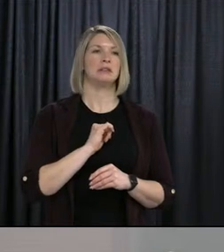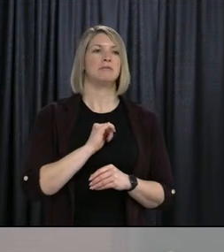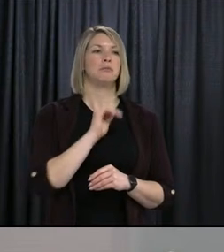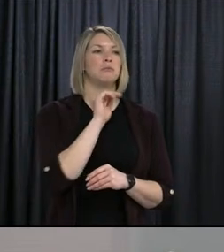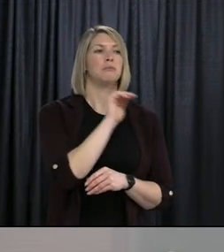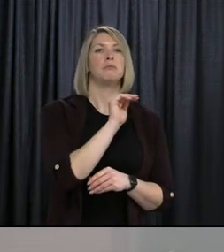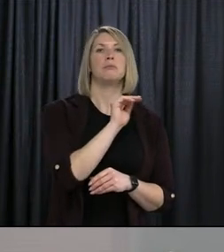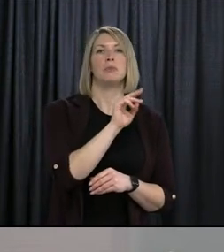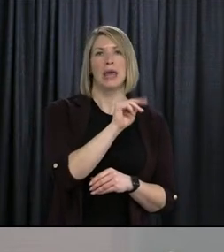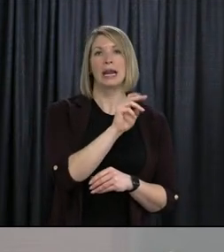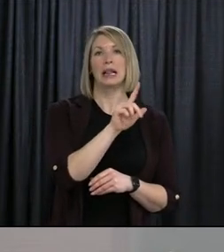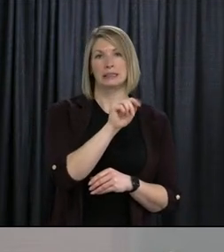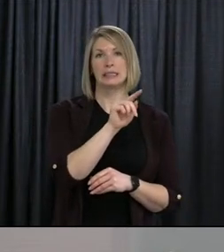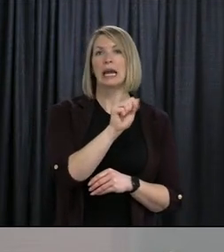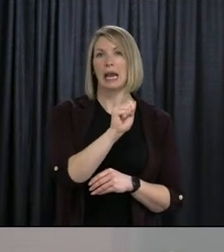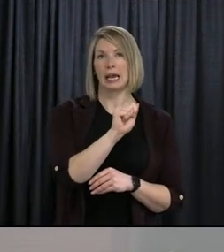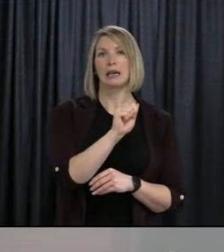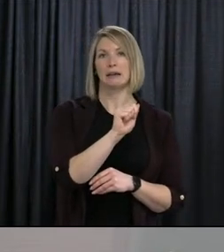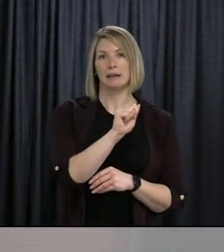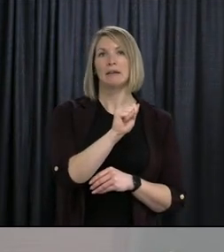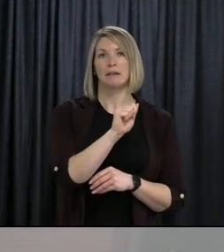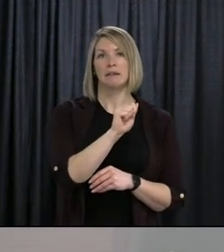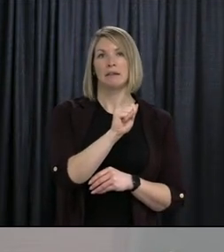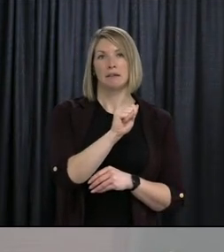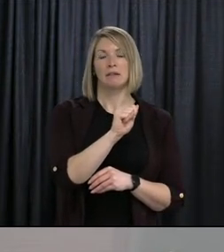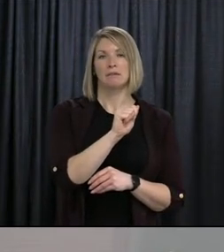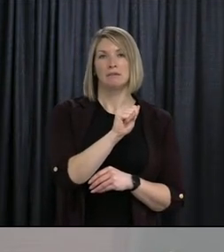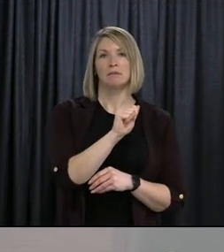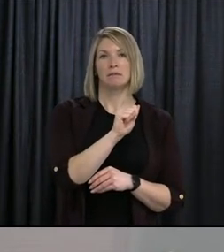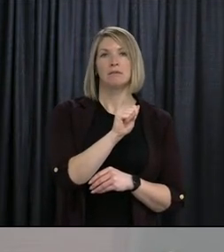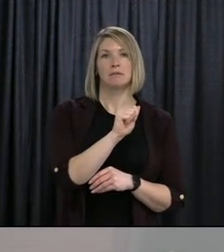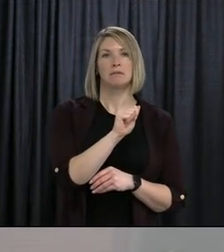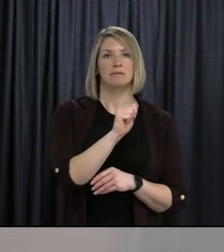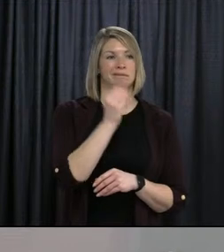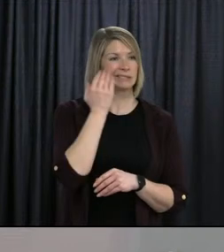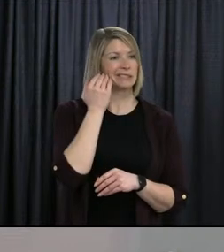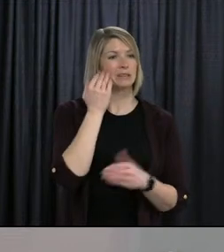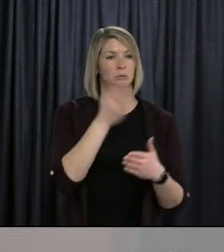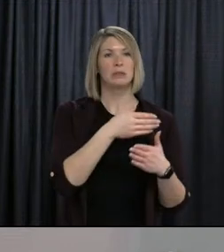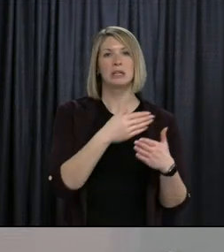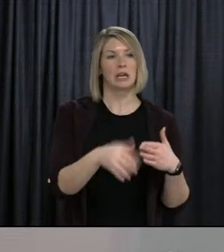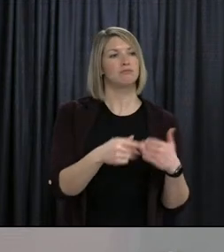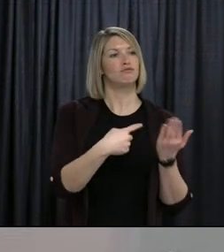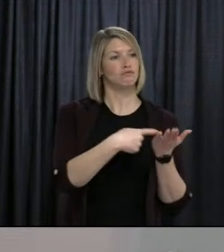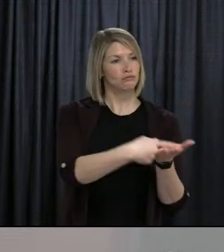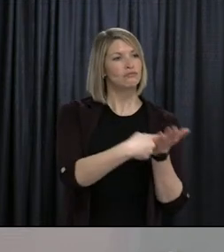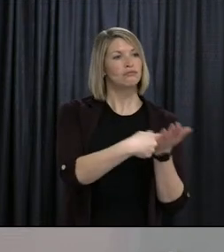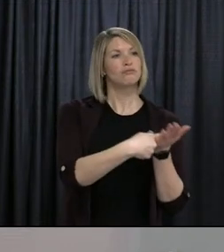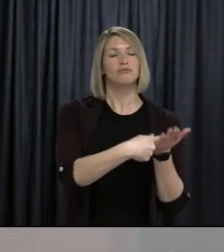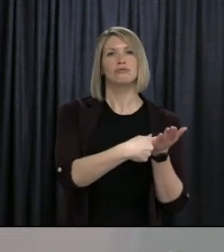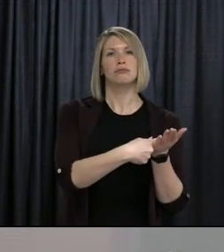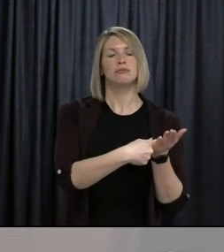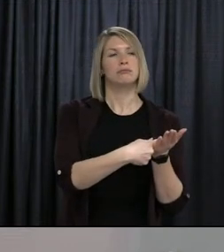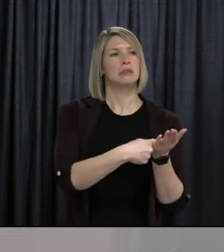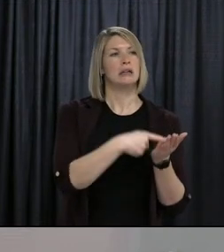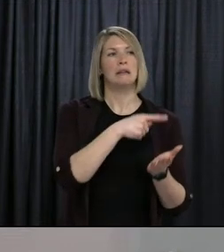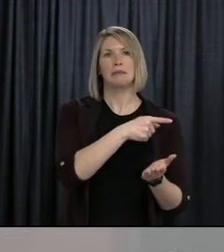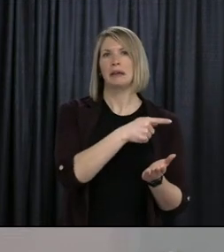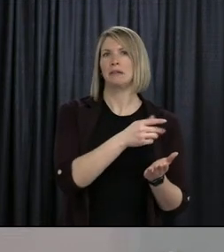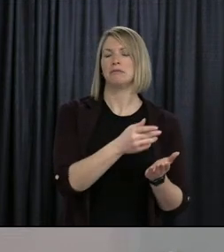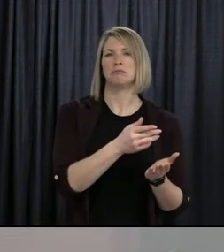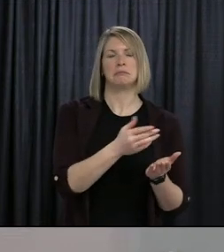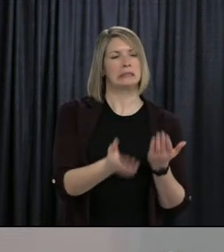Newfoundland and Labrador Teachers Association and been very responsive. Anytime